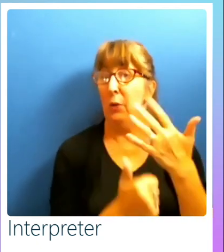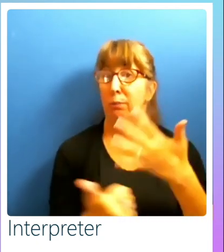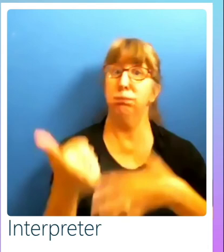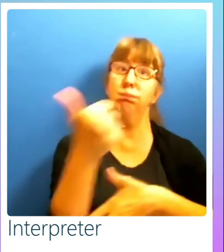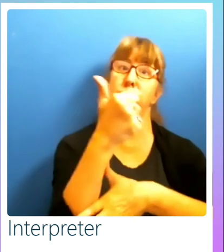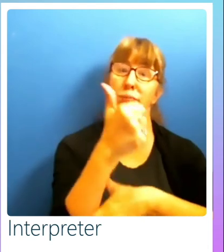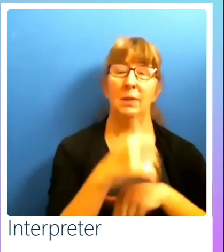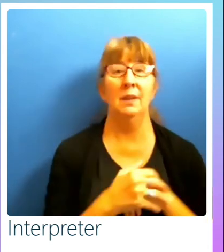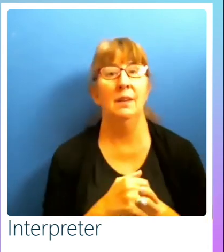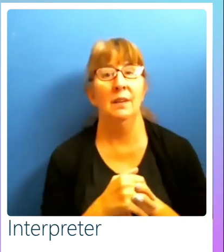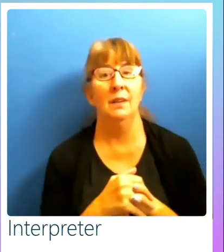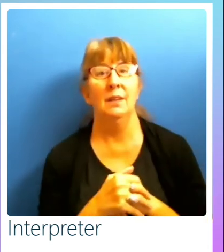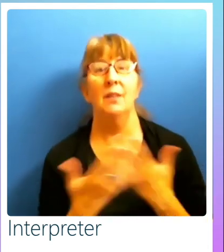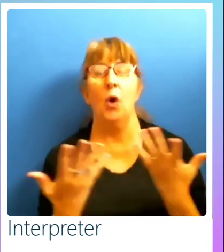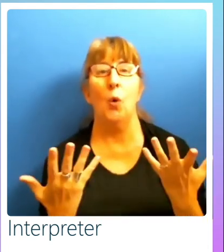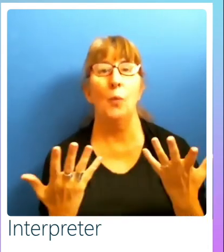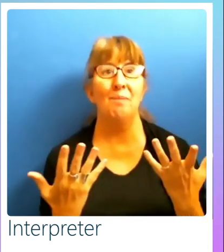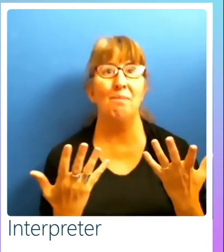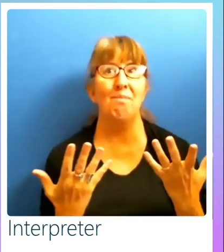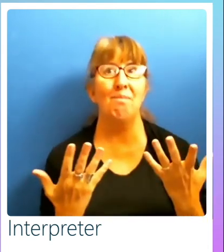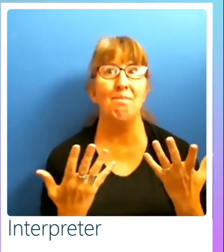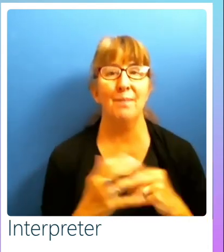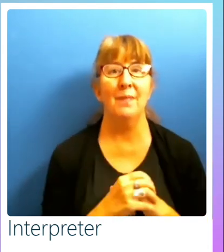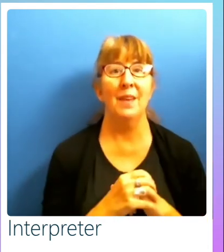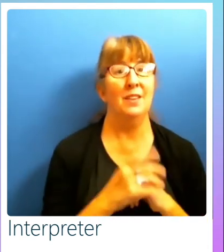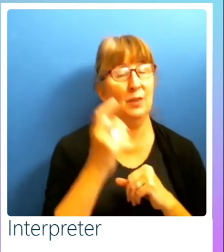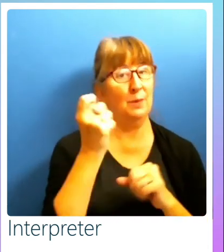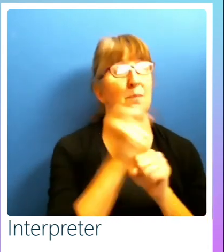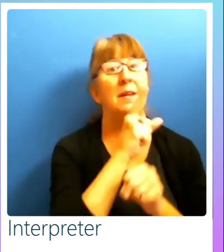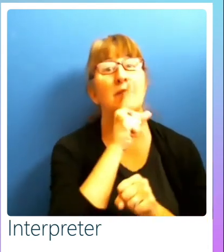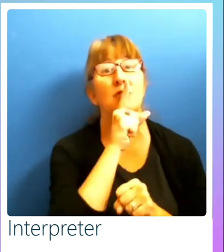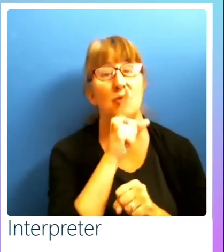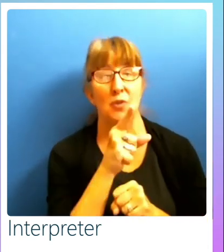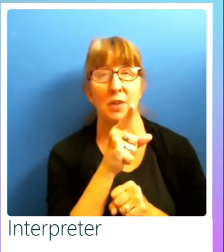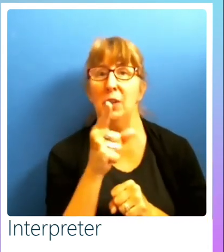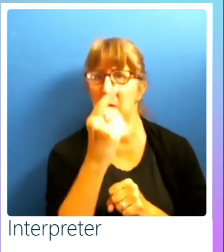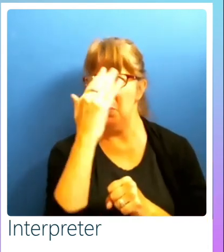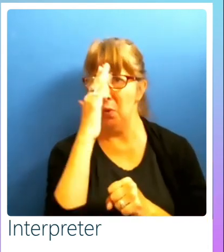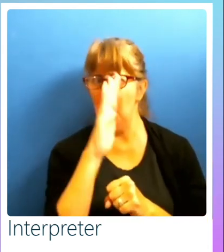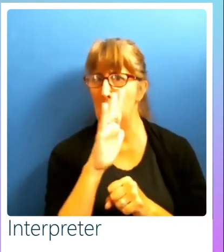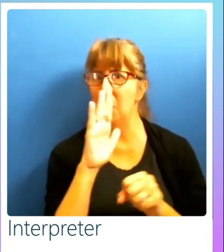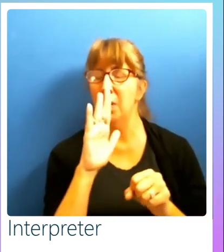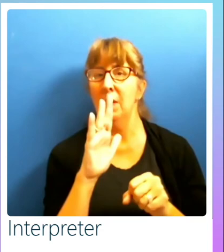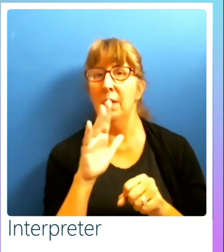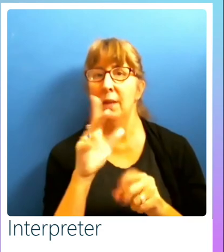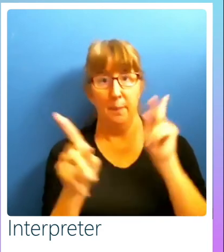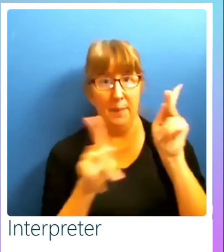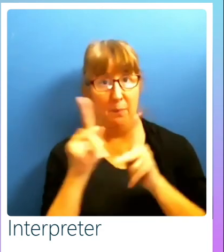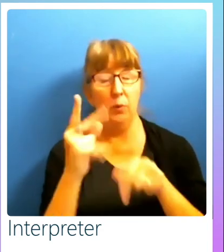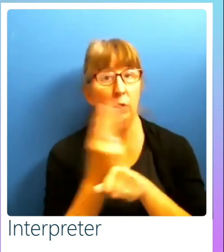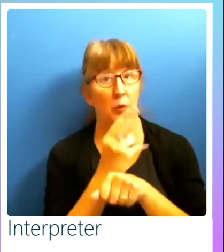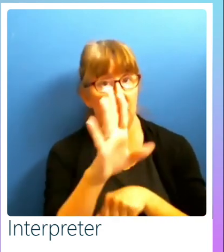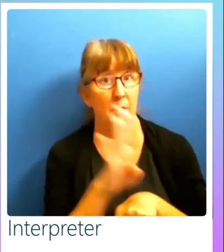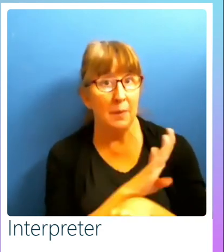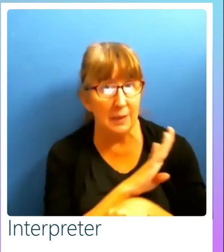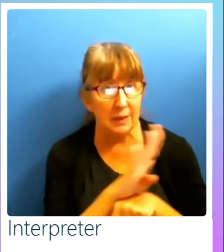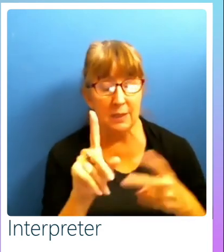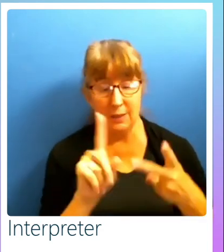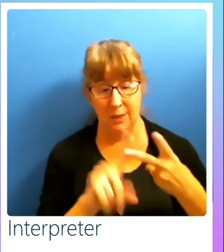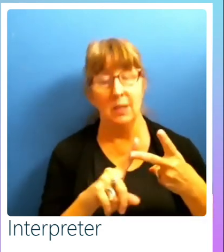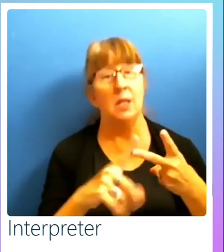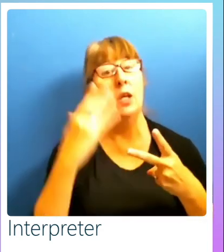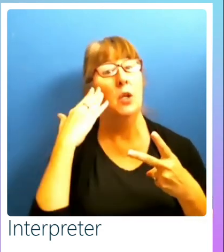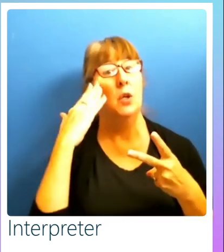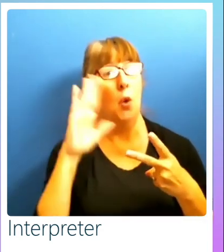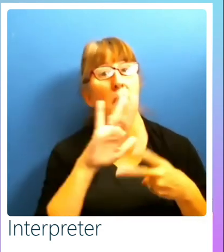top end to it. Just make sure that you know your audience and that you're making sure that your content